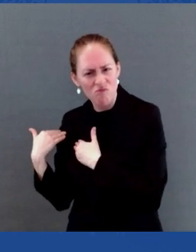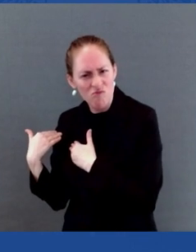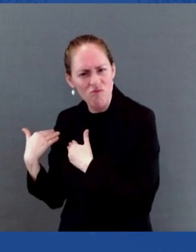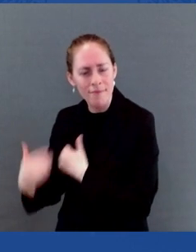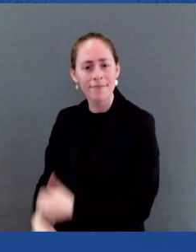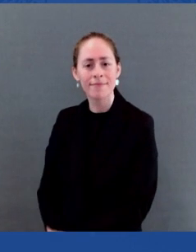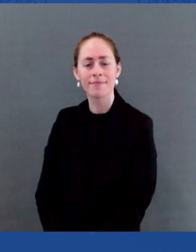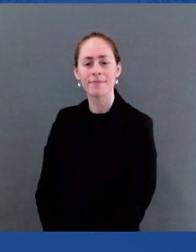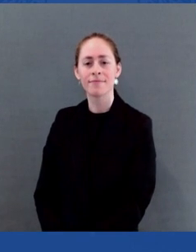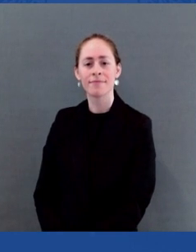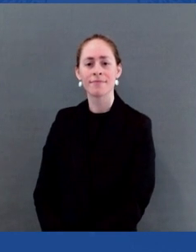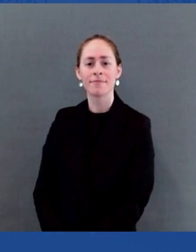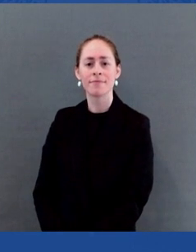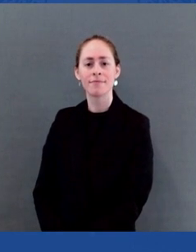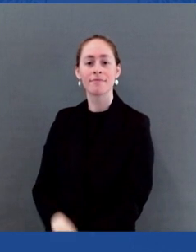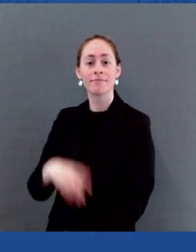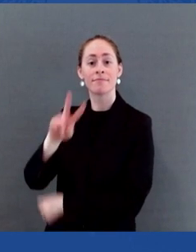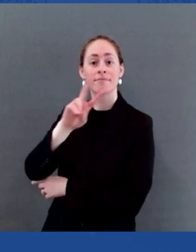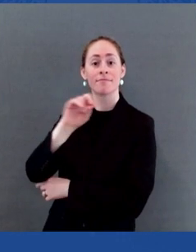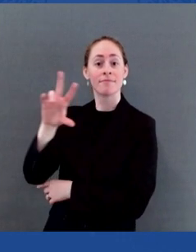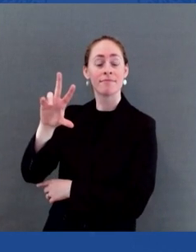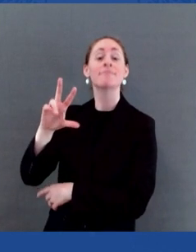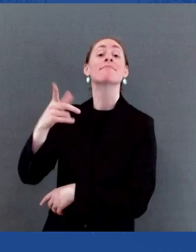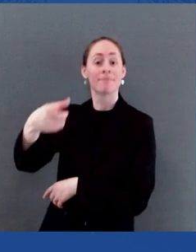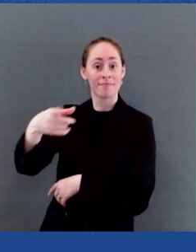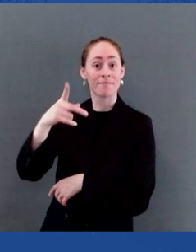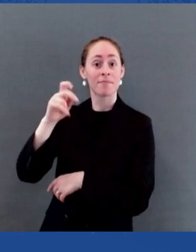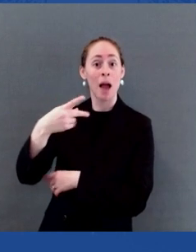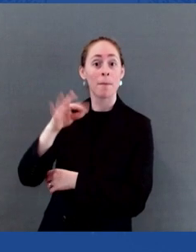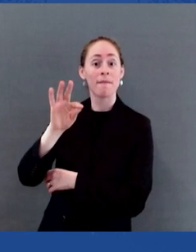saved more than 21 million lives.